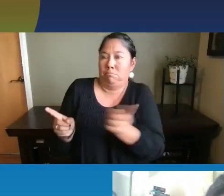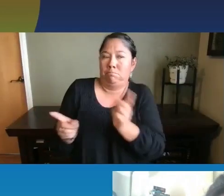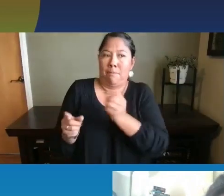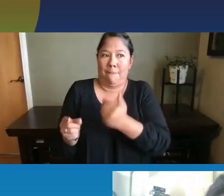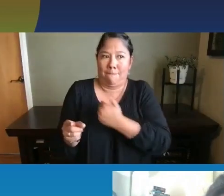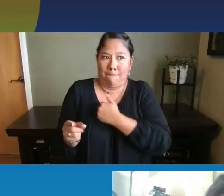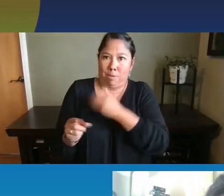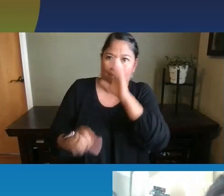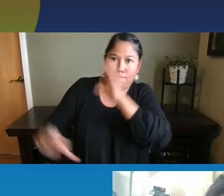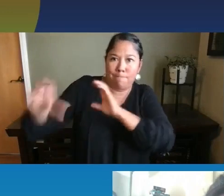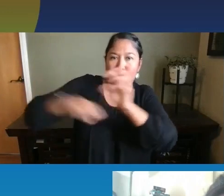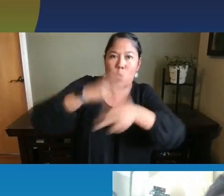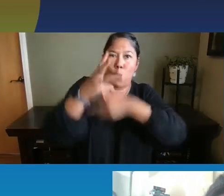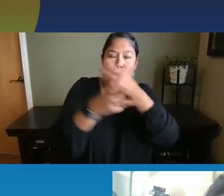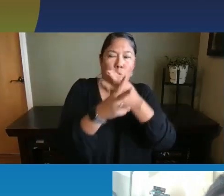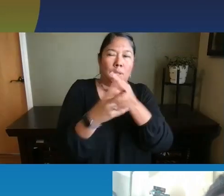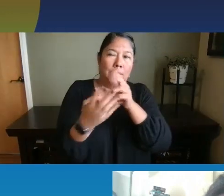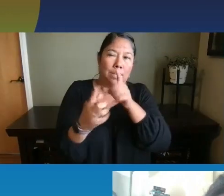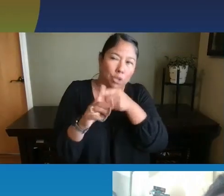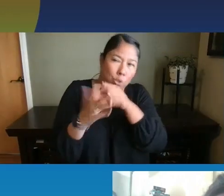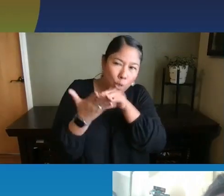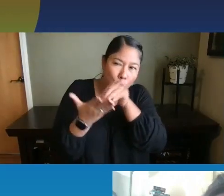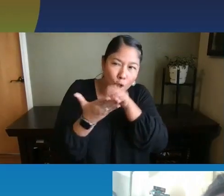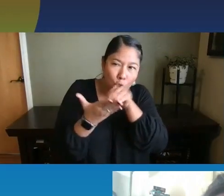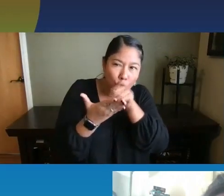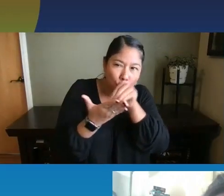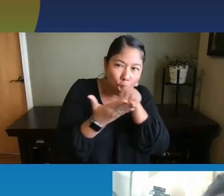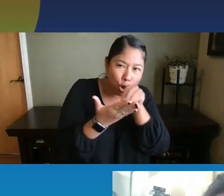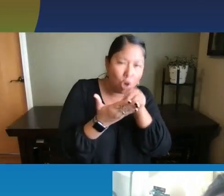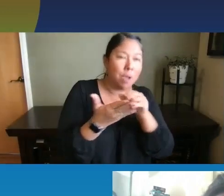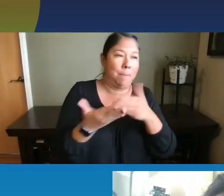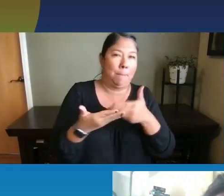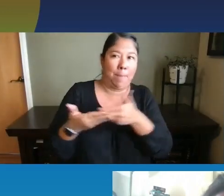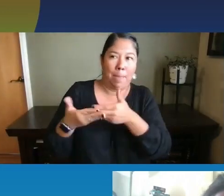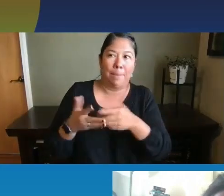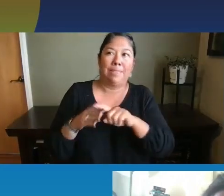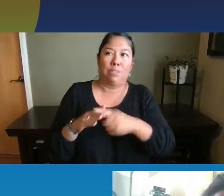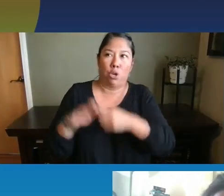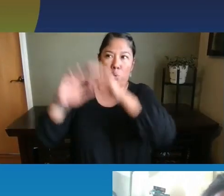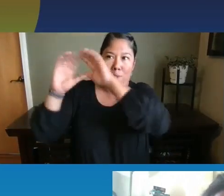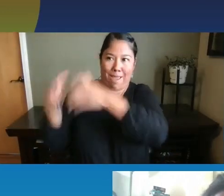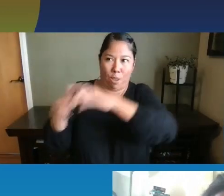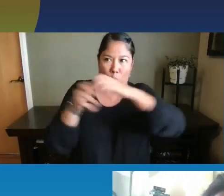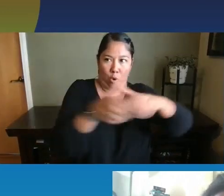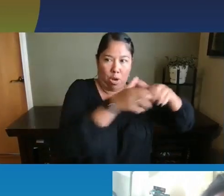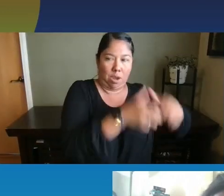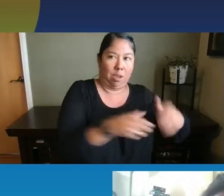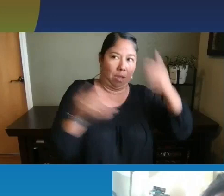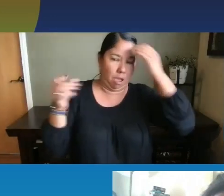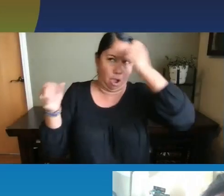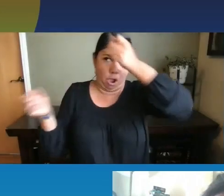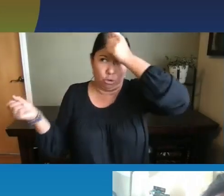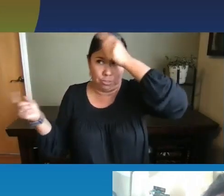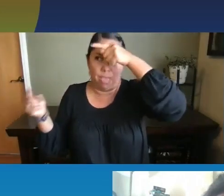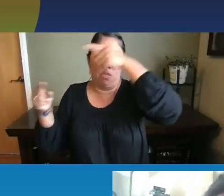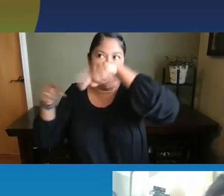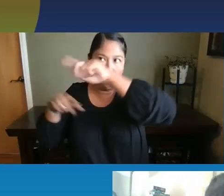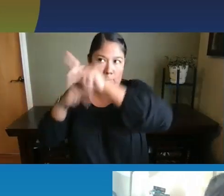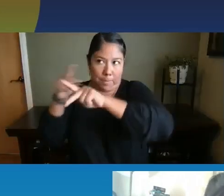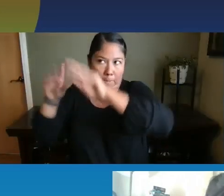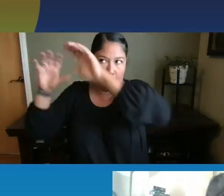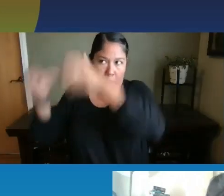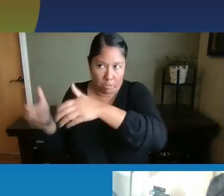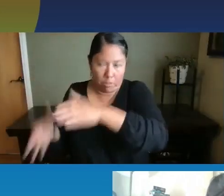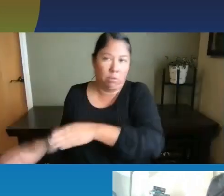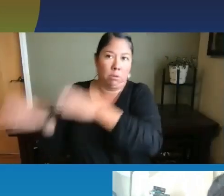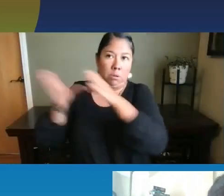And as they start to learn about things, babies sort of start to put things into categories and understand that these are people and these